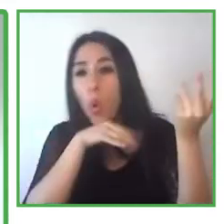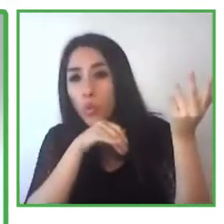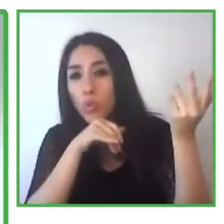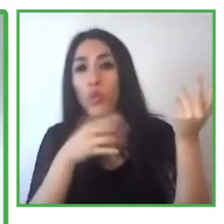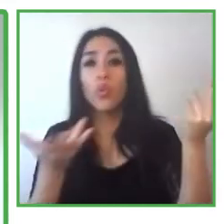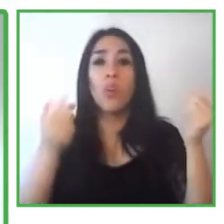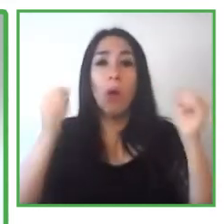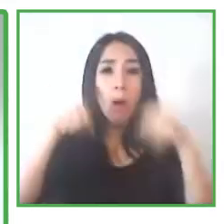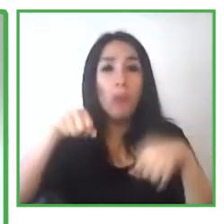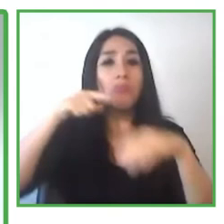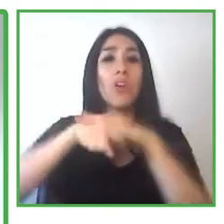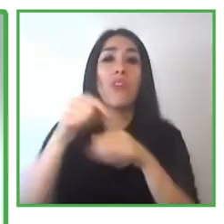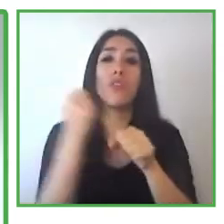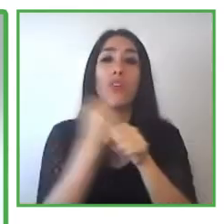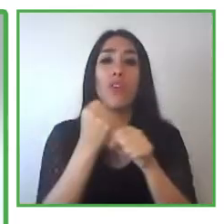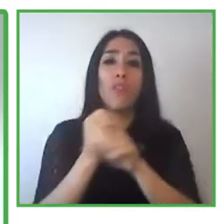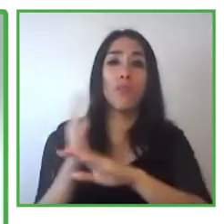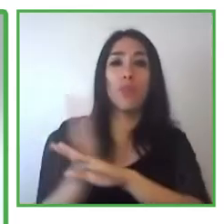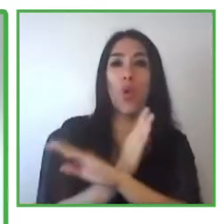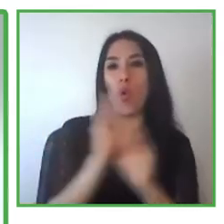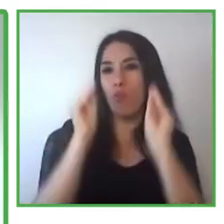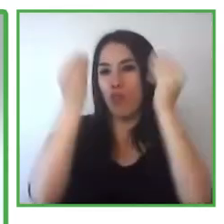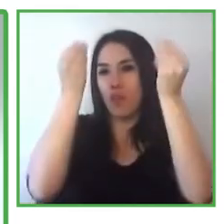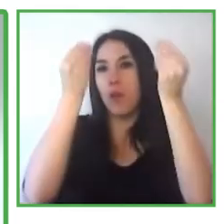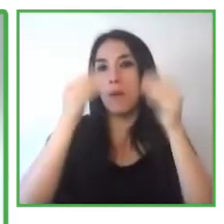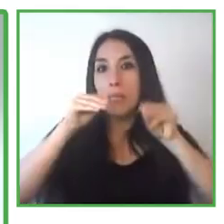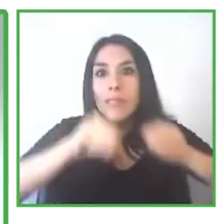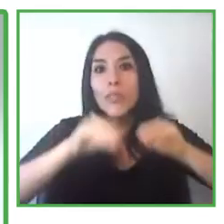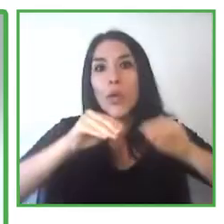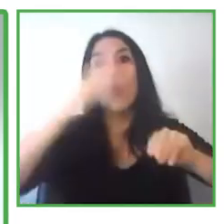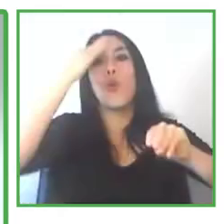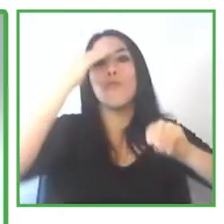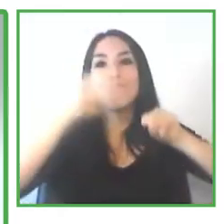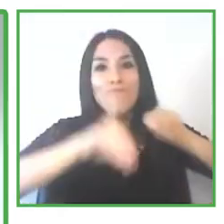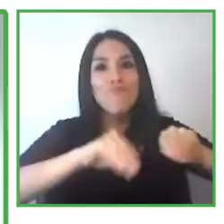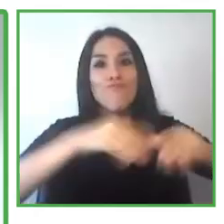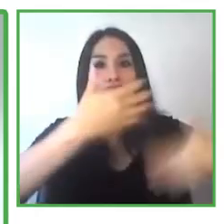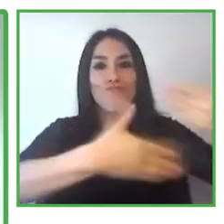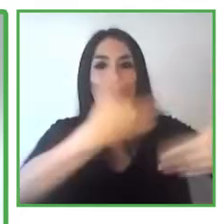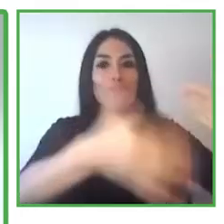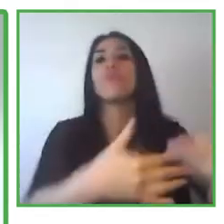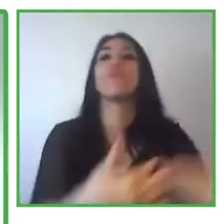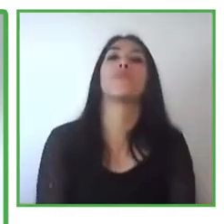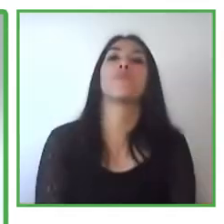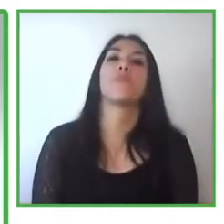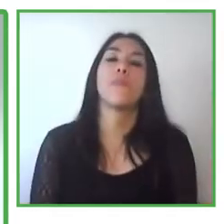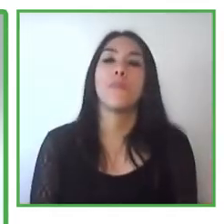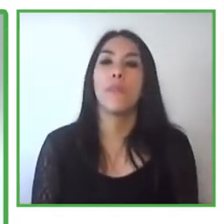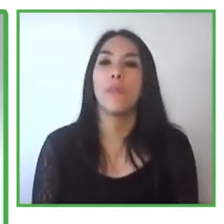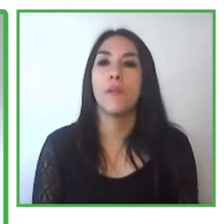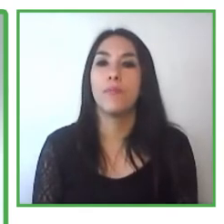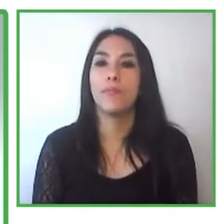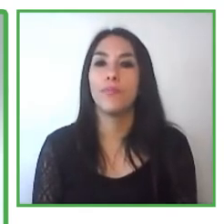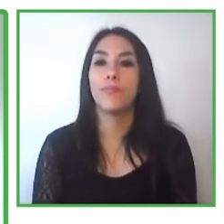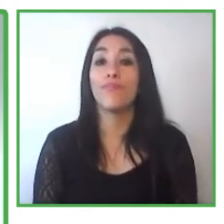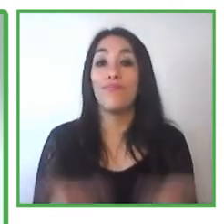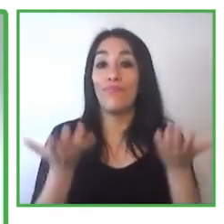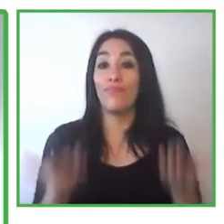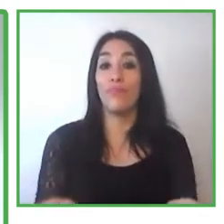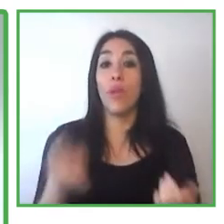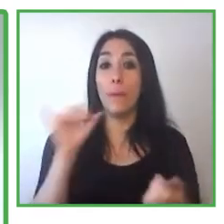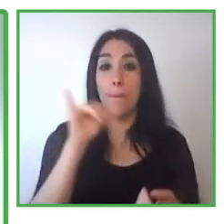desire as many subjects for us. 19 the important number,